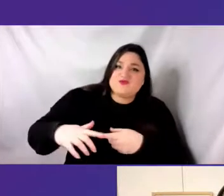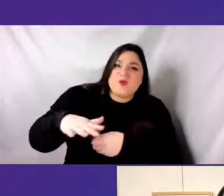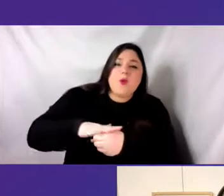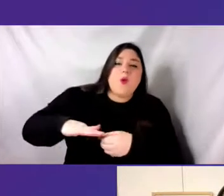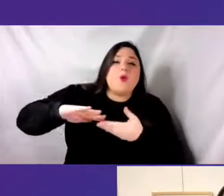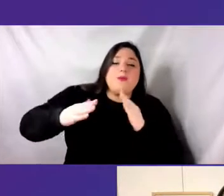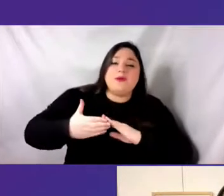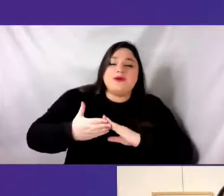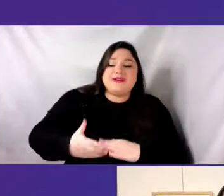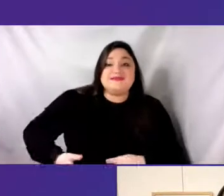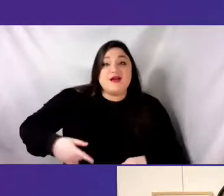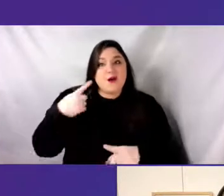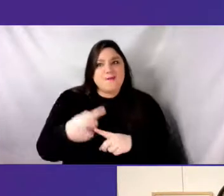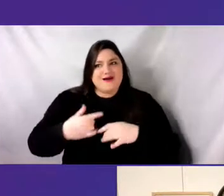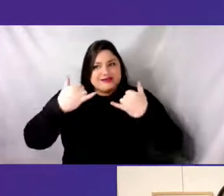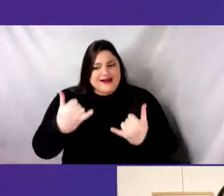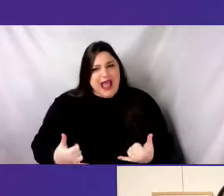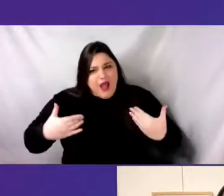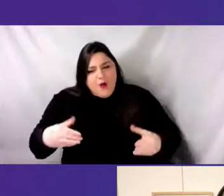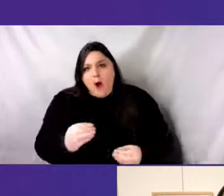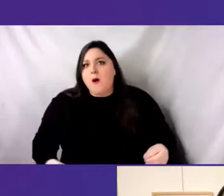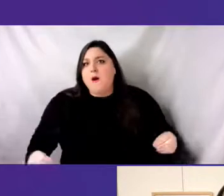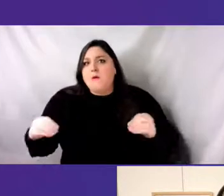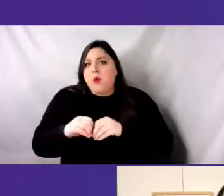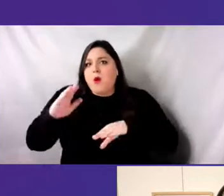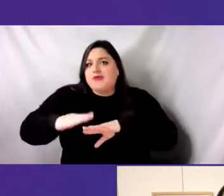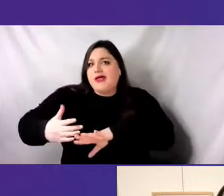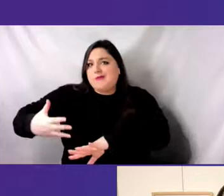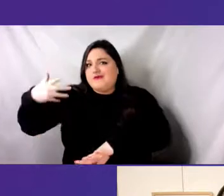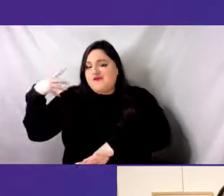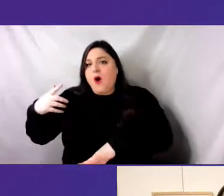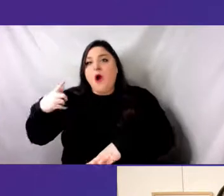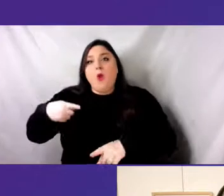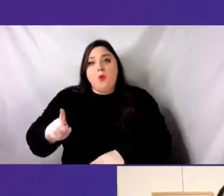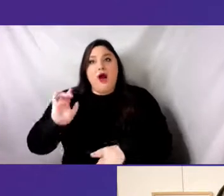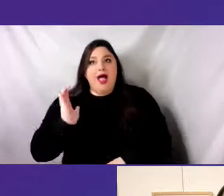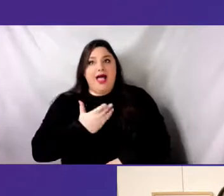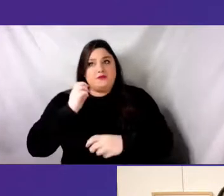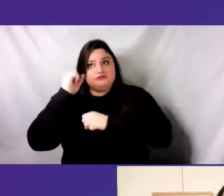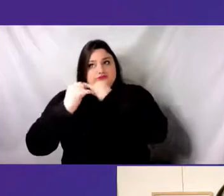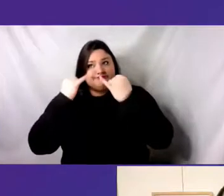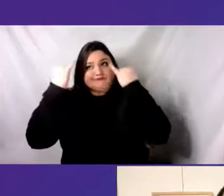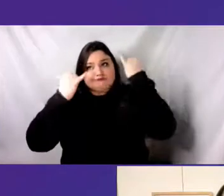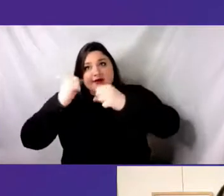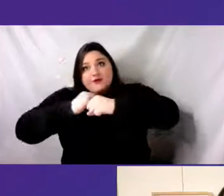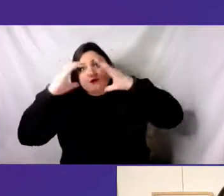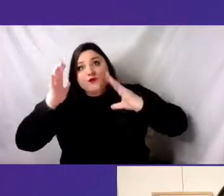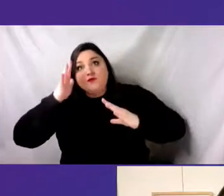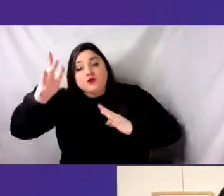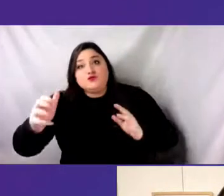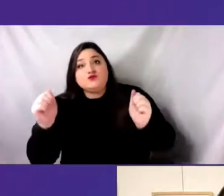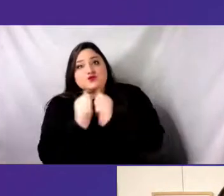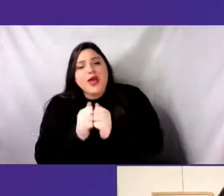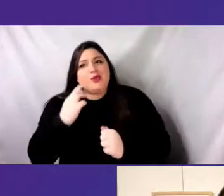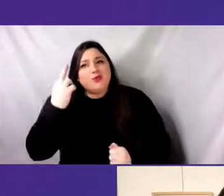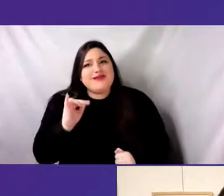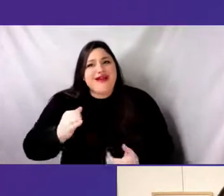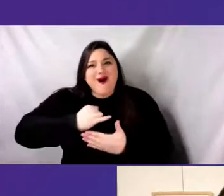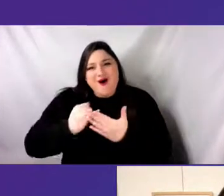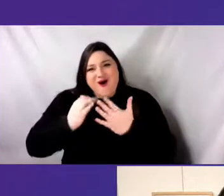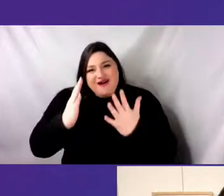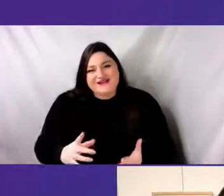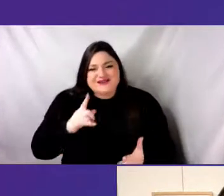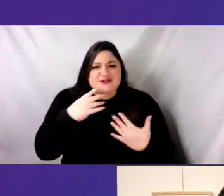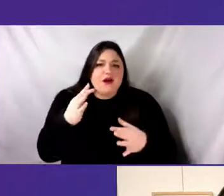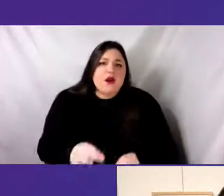ever, as we reimagine our future together, artists are necessary workers. As the city enters spring